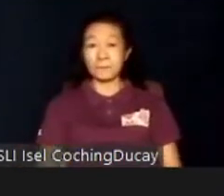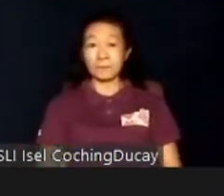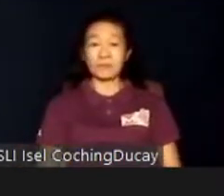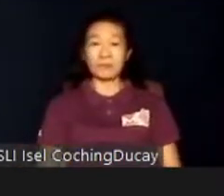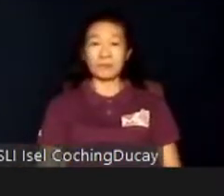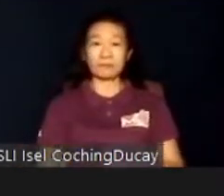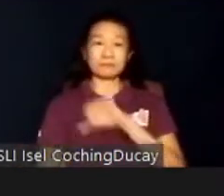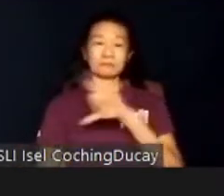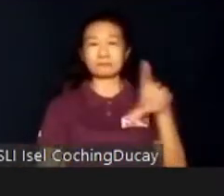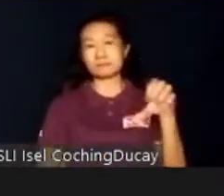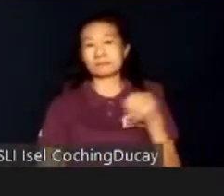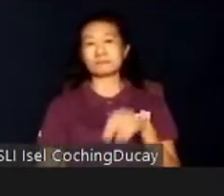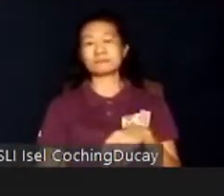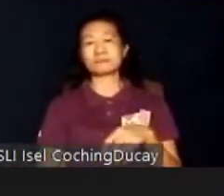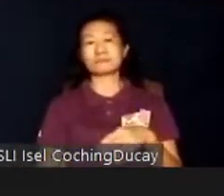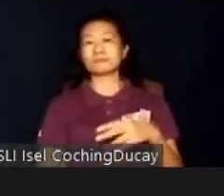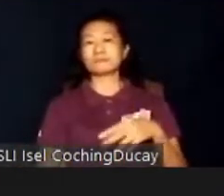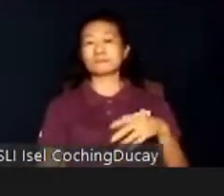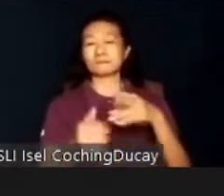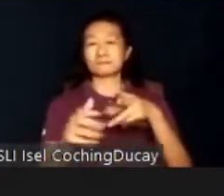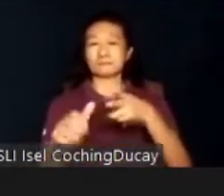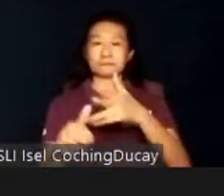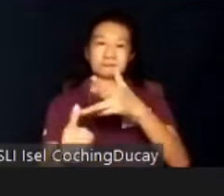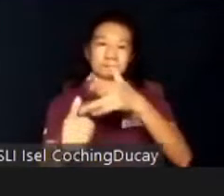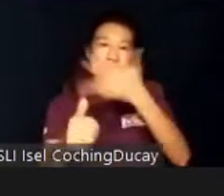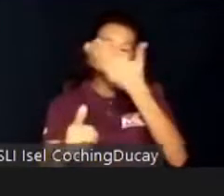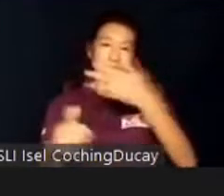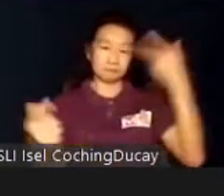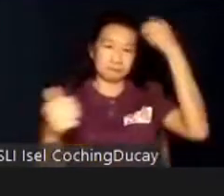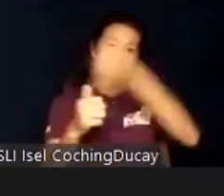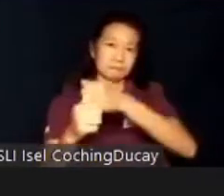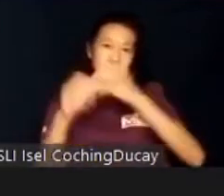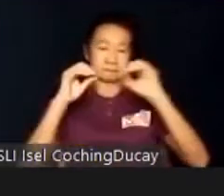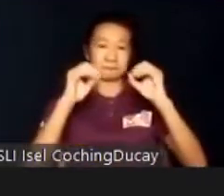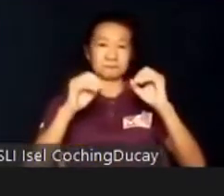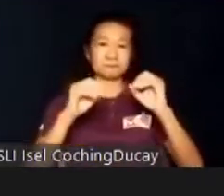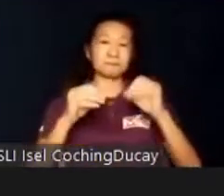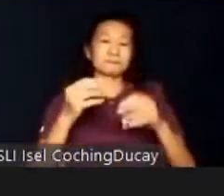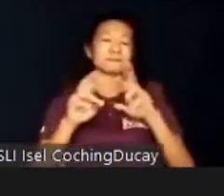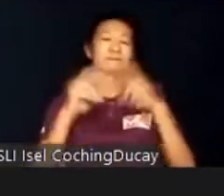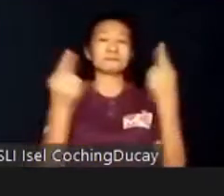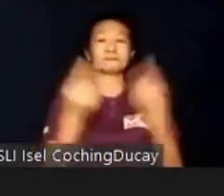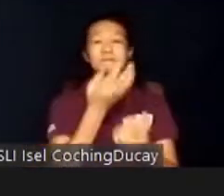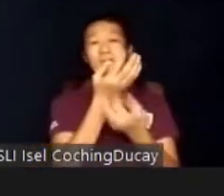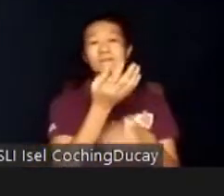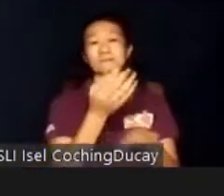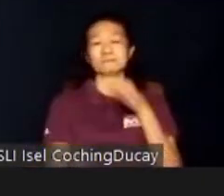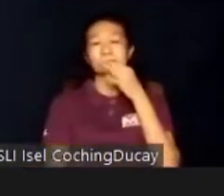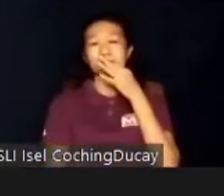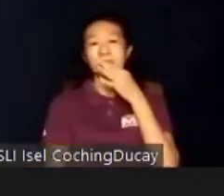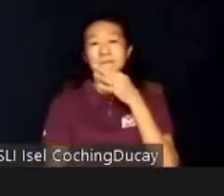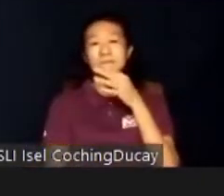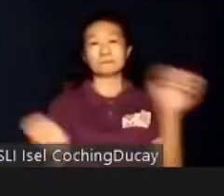IMLC's senior high school program aims to teach vocational skills related to cooking, food and beverage, office work, and